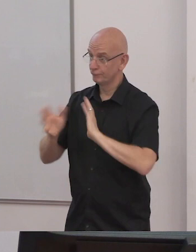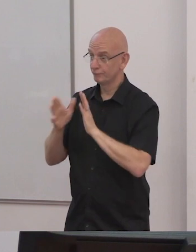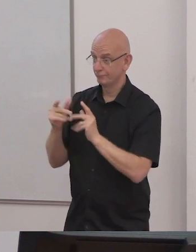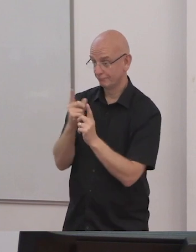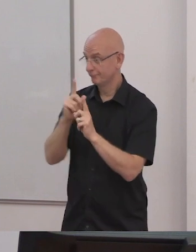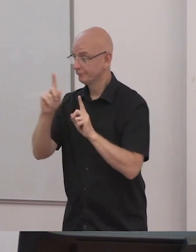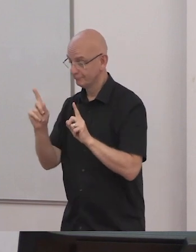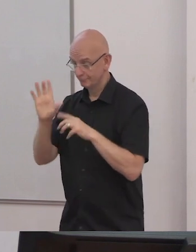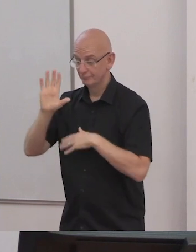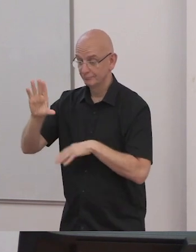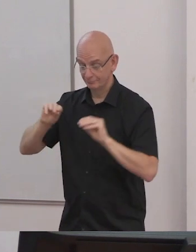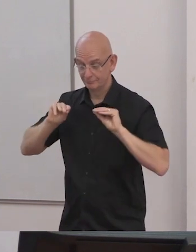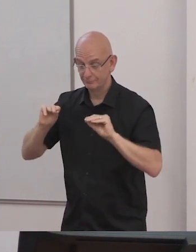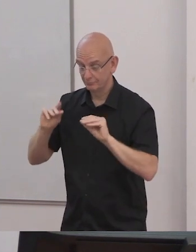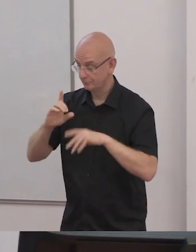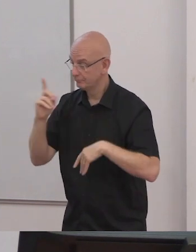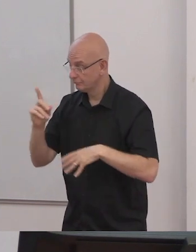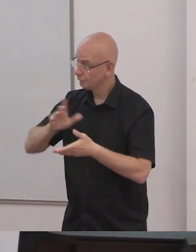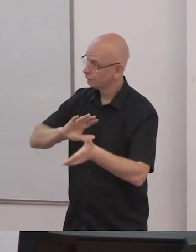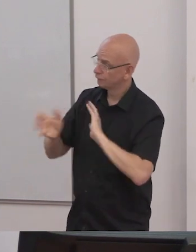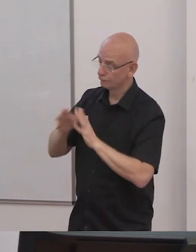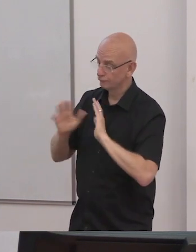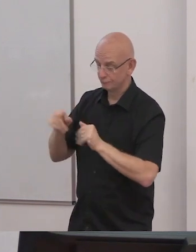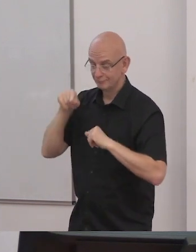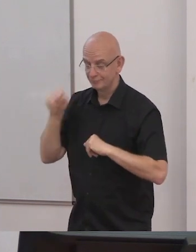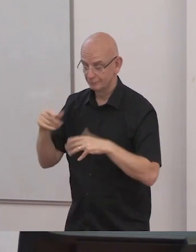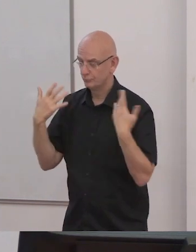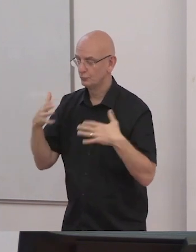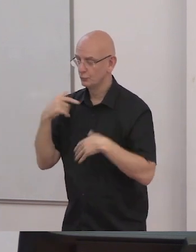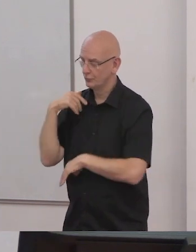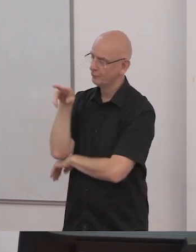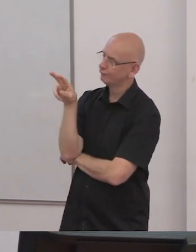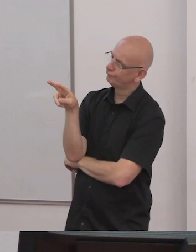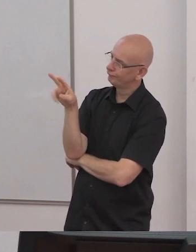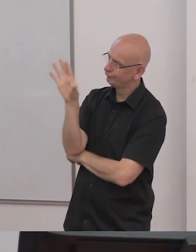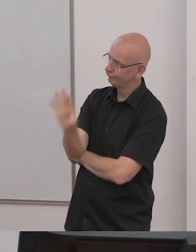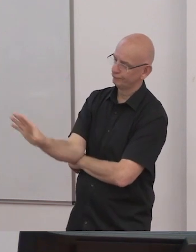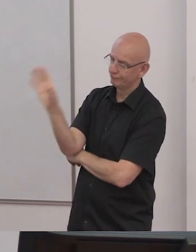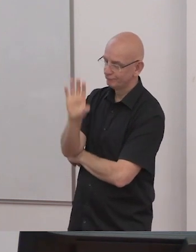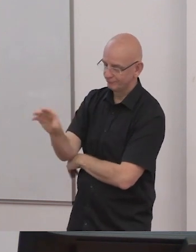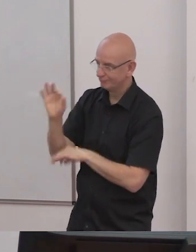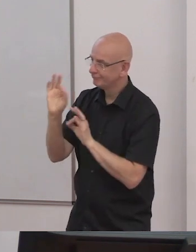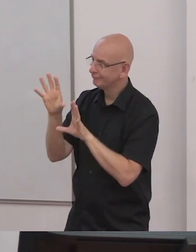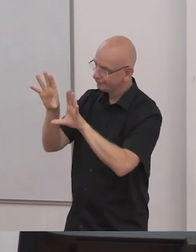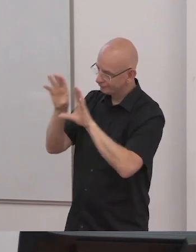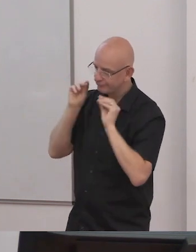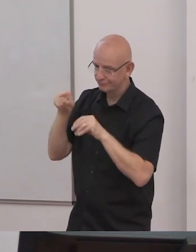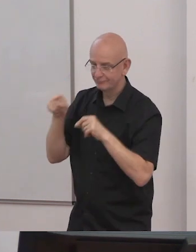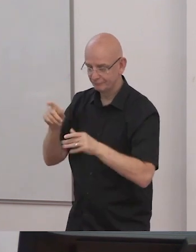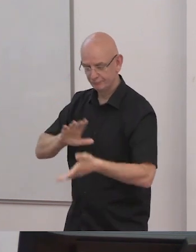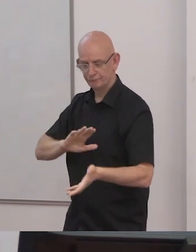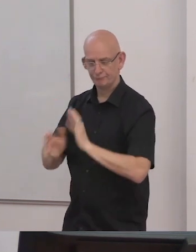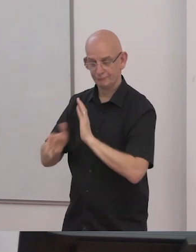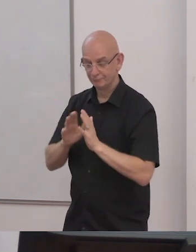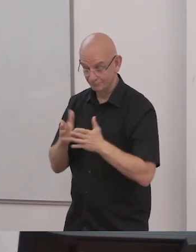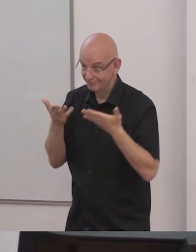greatest pleasures as is singing in the deaf and hearing choir the non-disabled